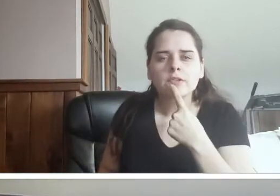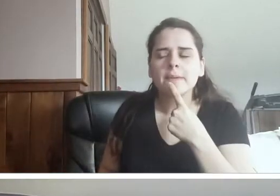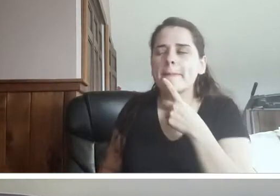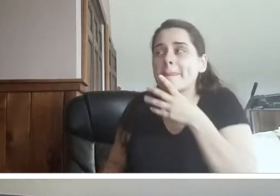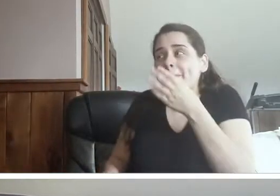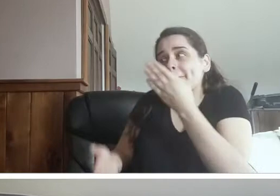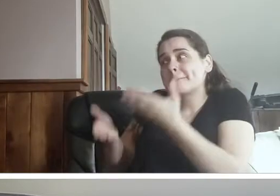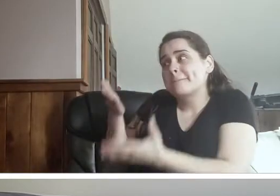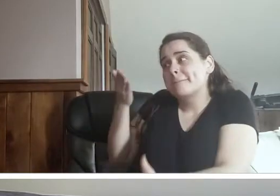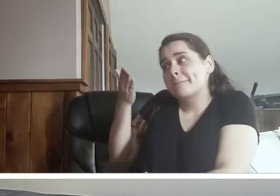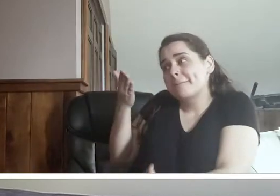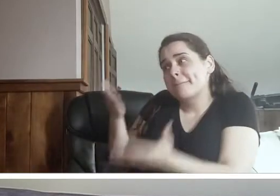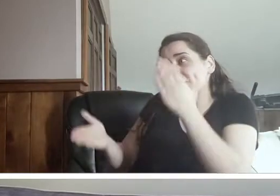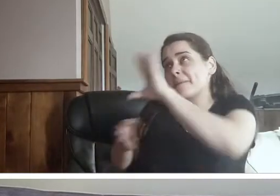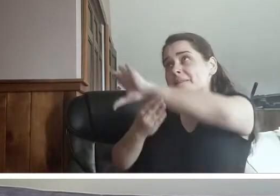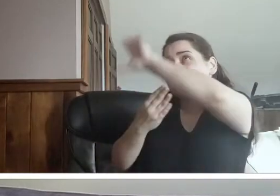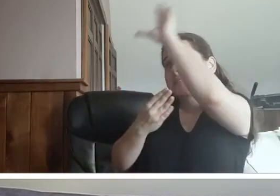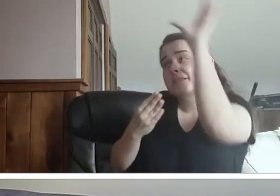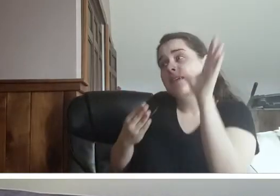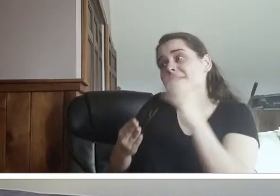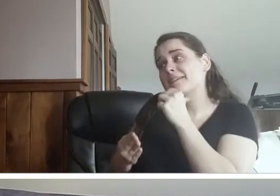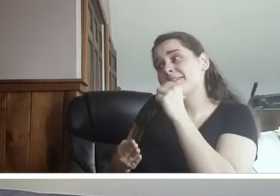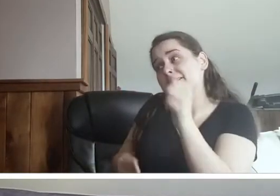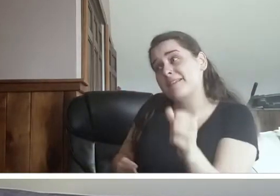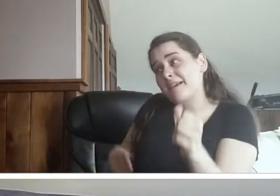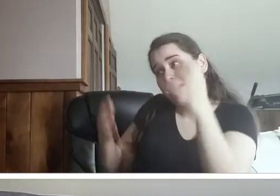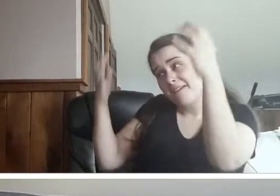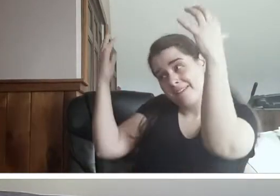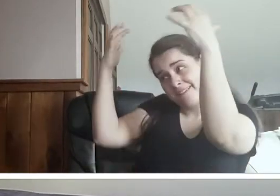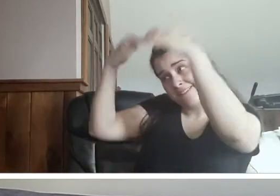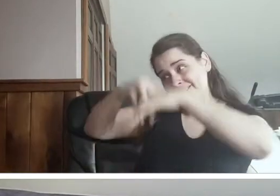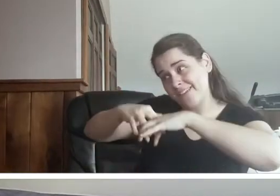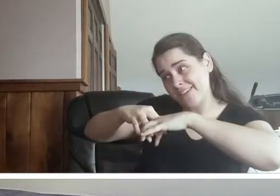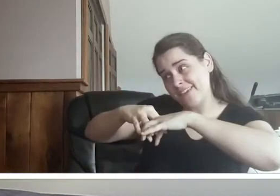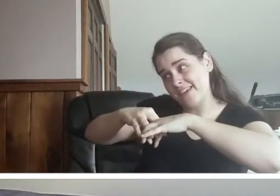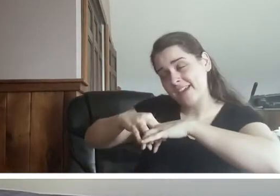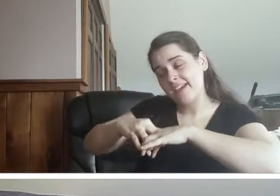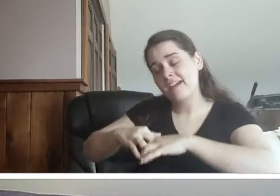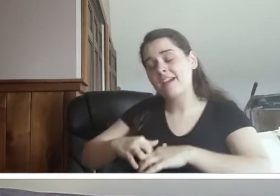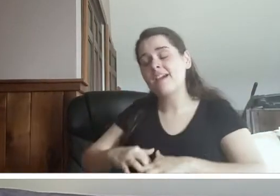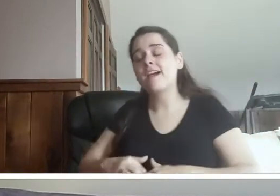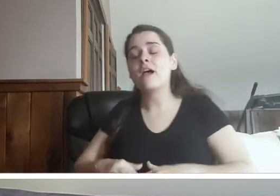Penny and Ducky Lucky and Goosey Lucy. The sky is not falling.